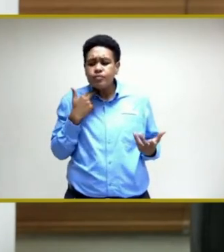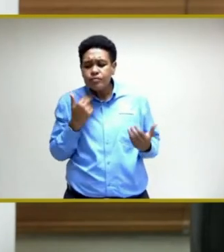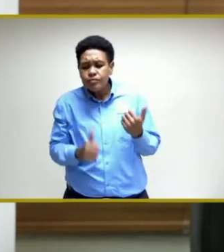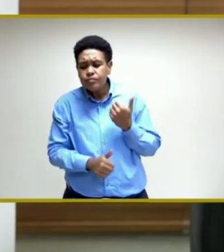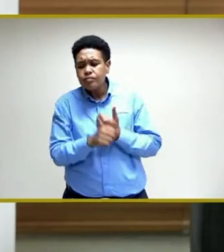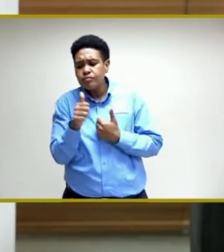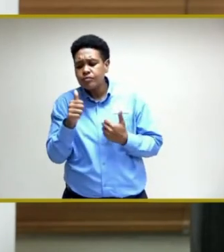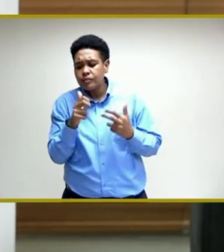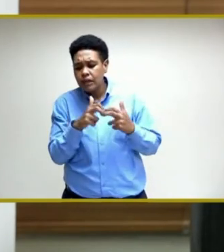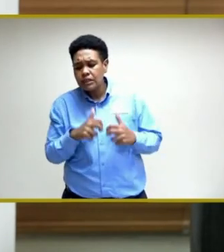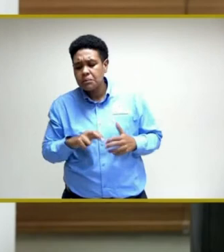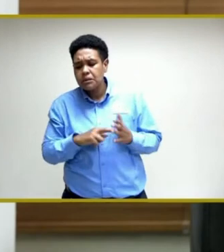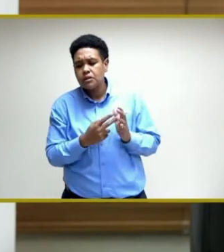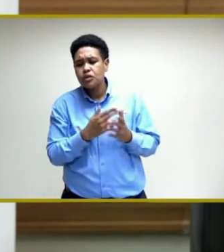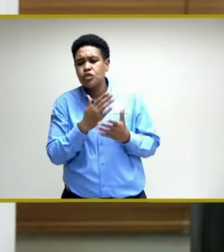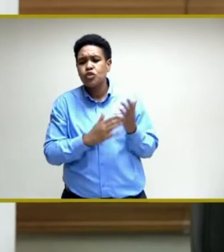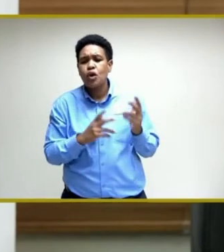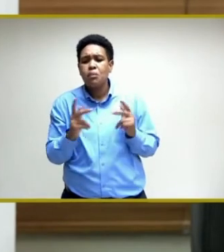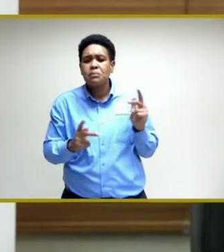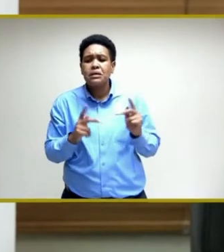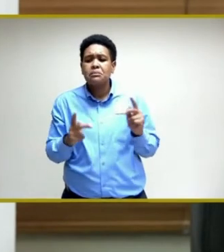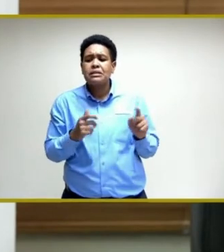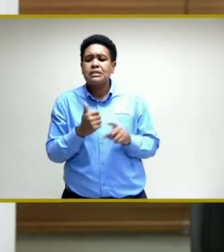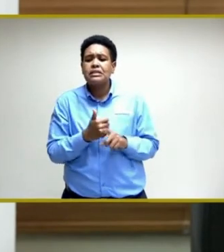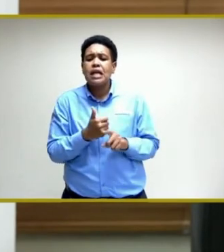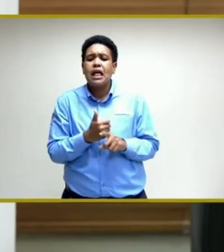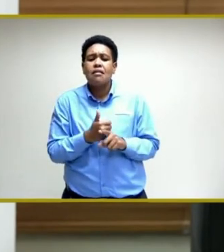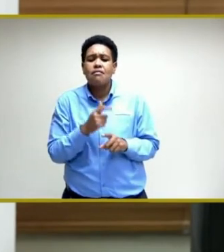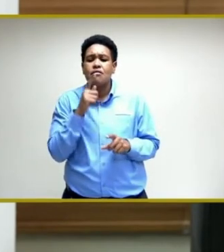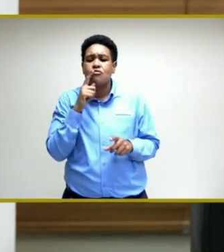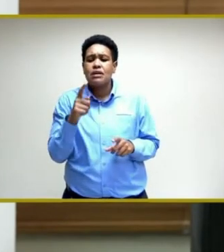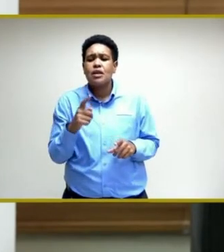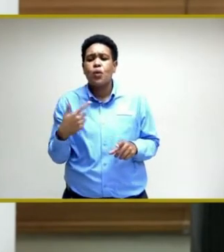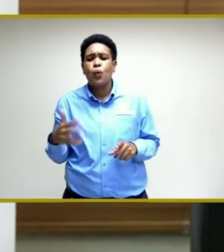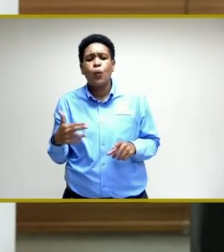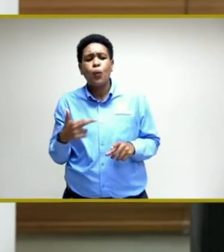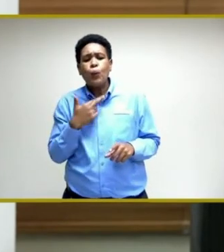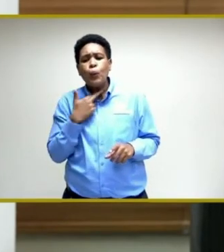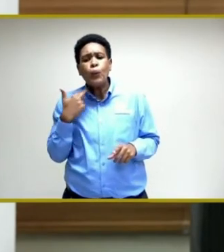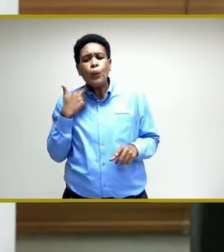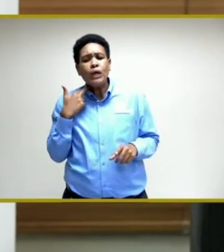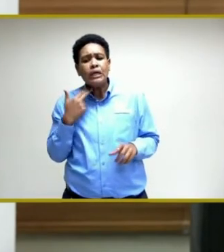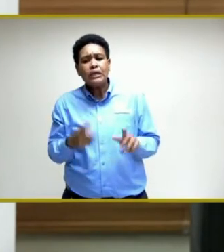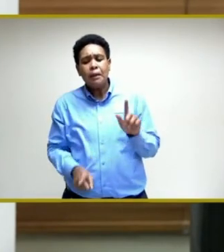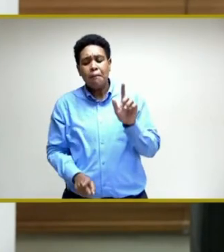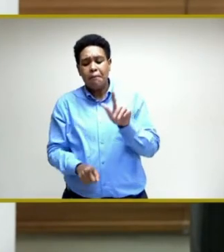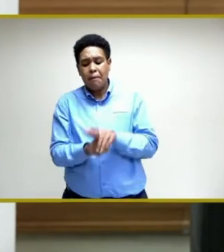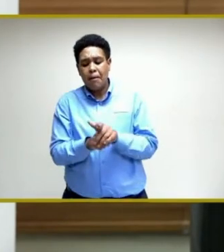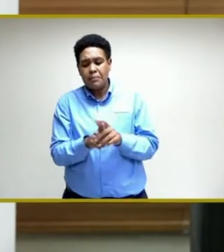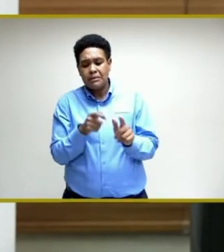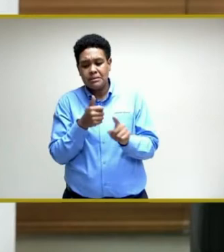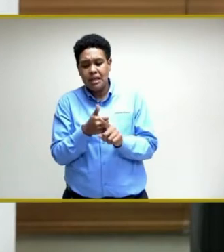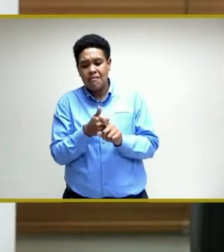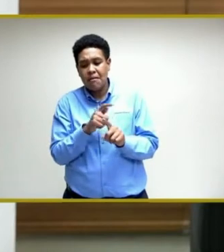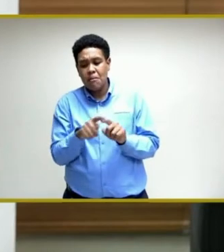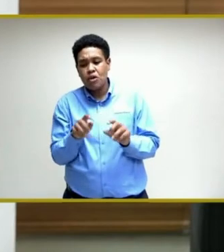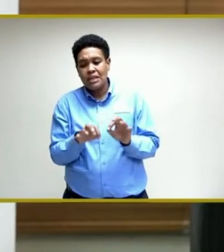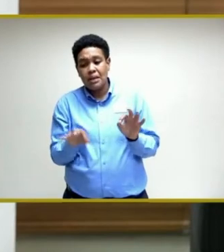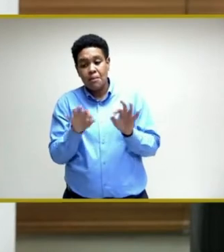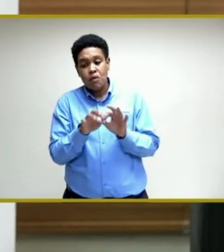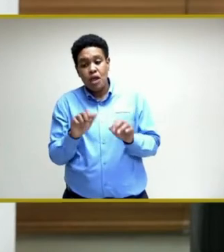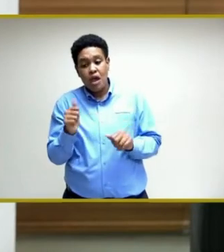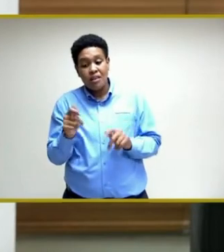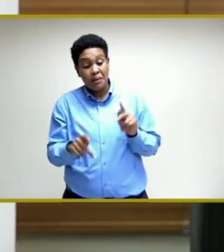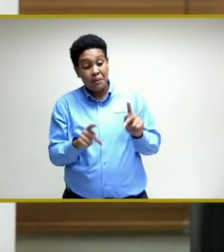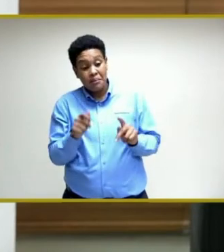means some persons, are posing a greater threat to themselves, but very importantly to others,